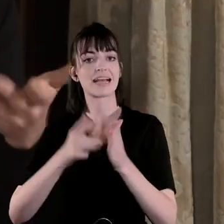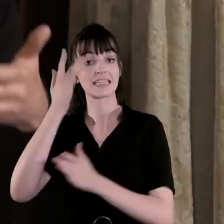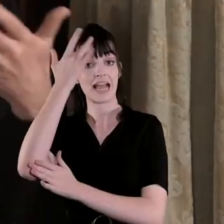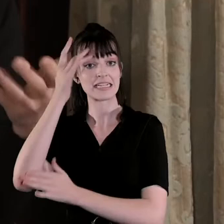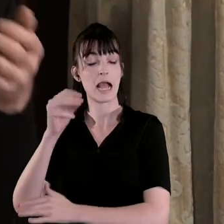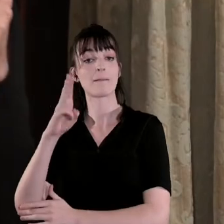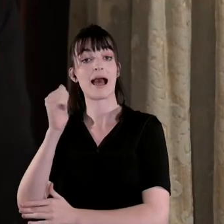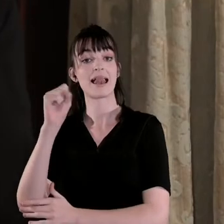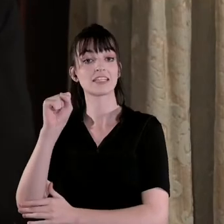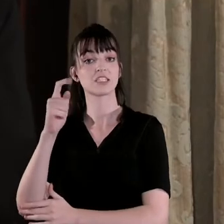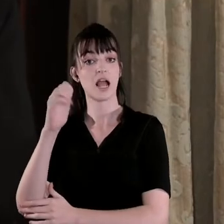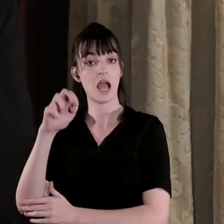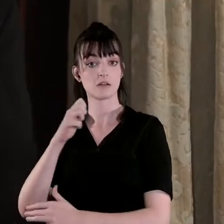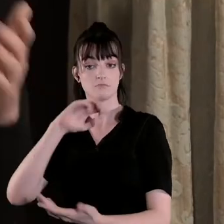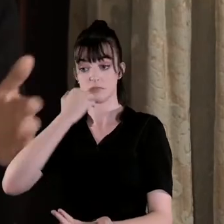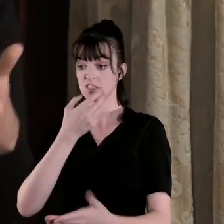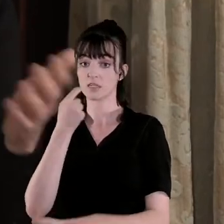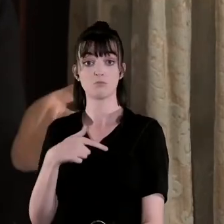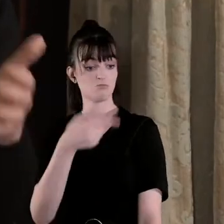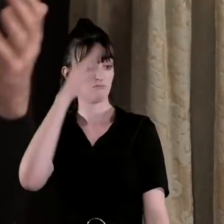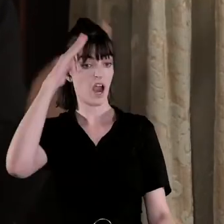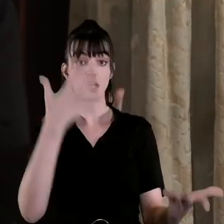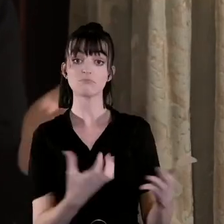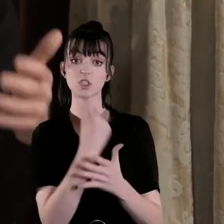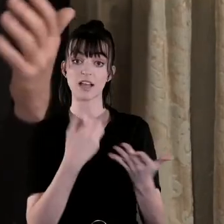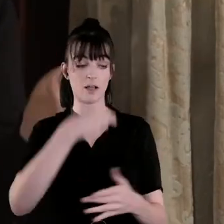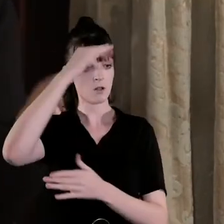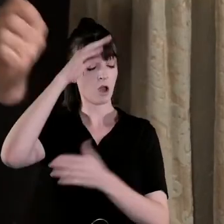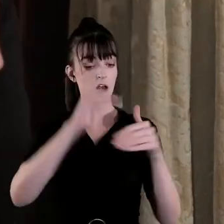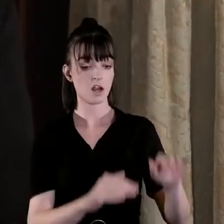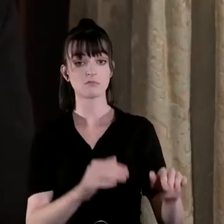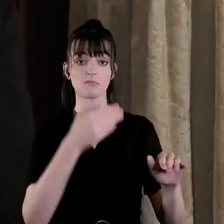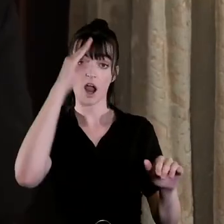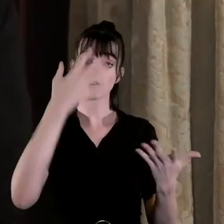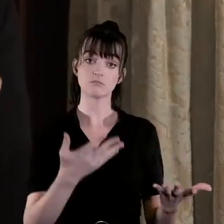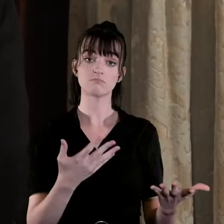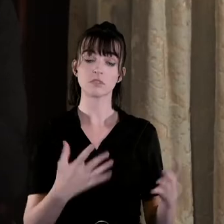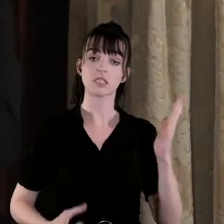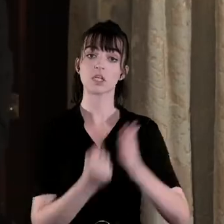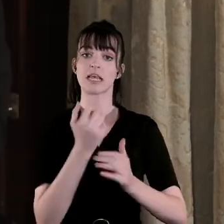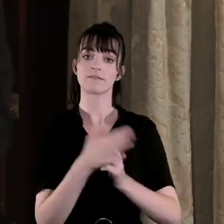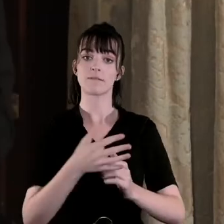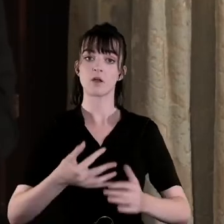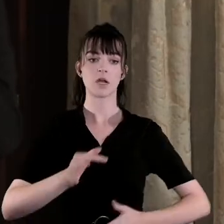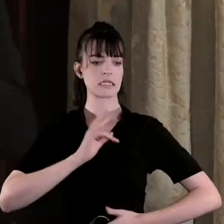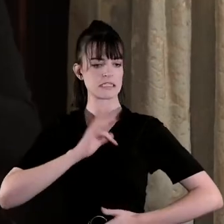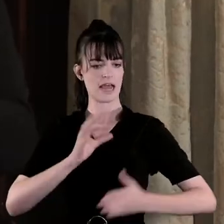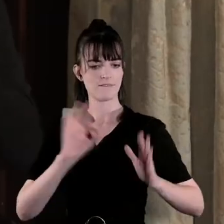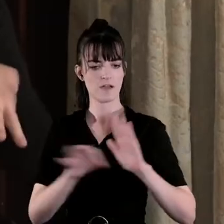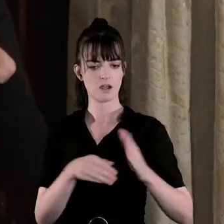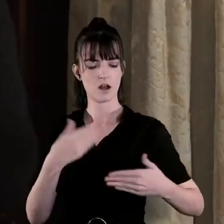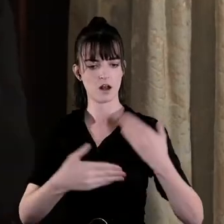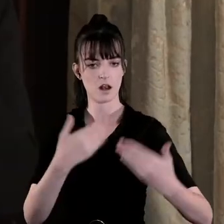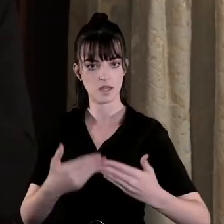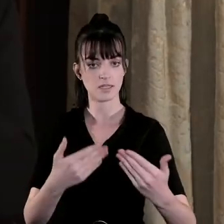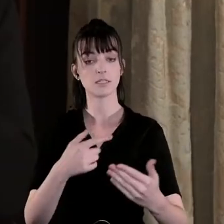it was seen as a successful way of sort of bringing about self-determination in a way which retained